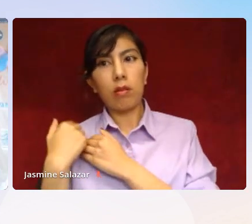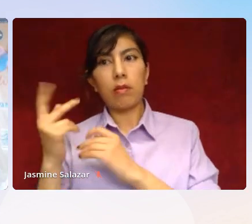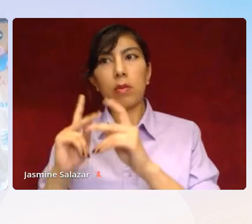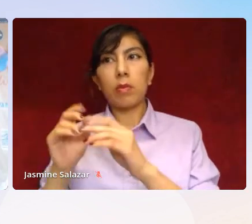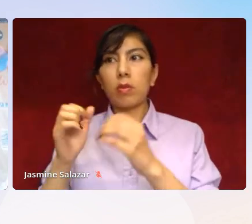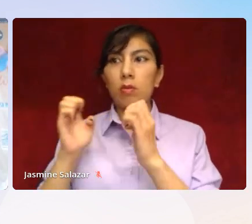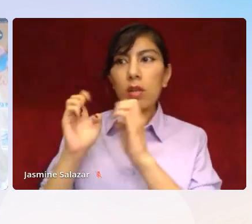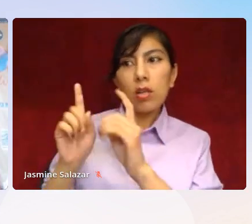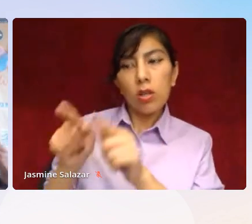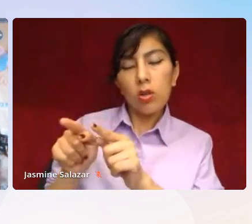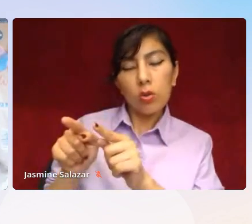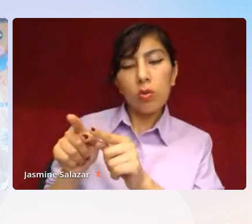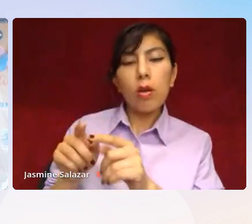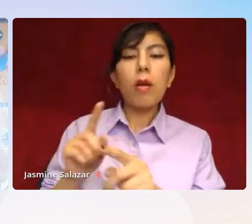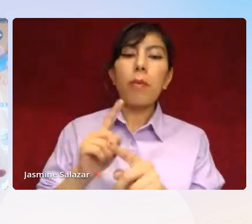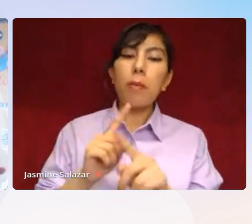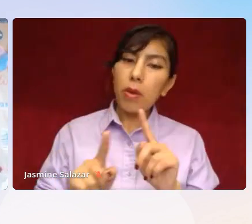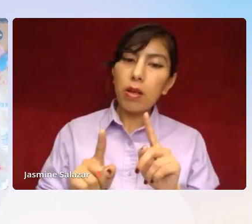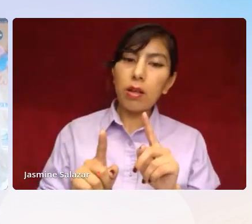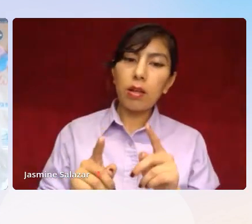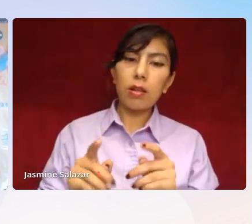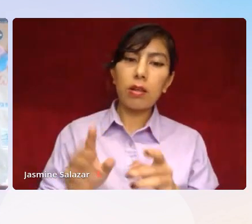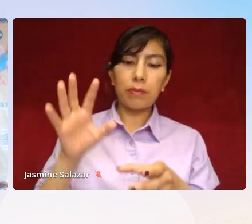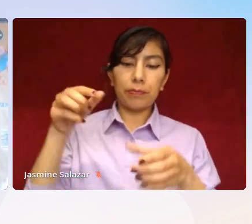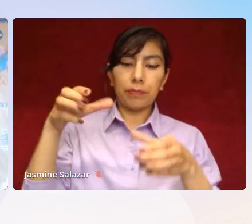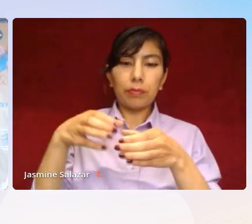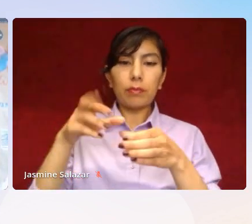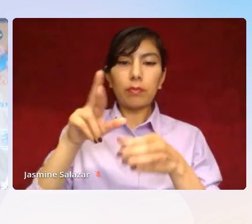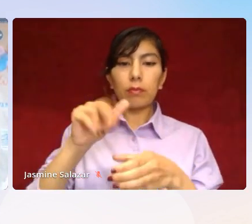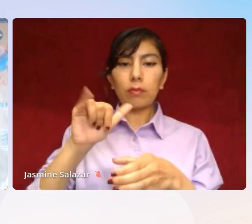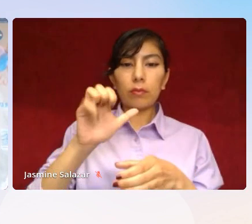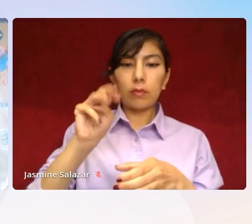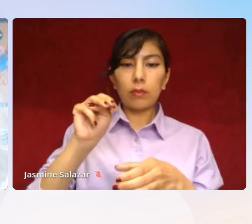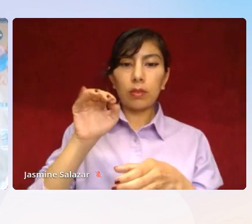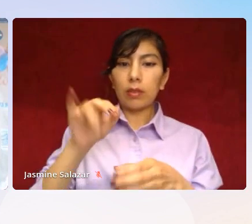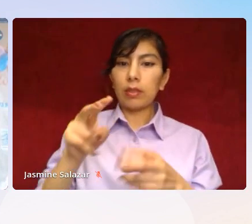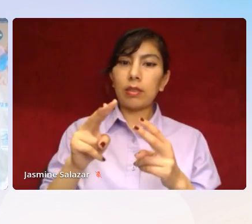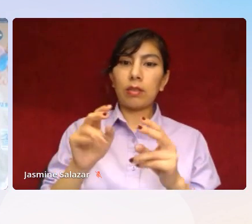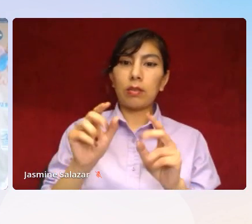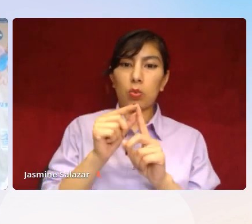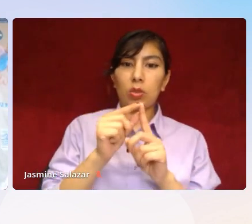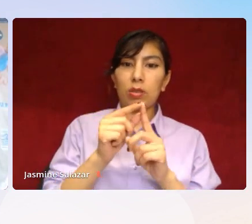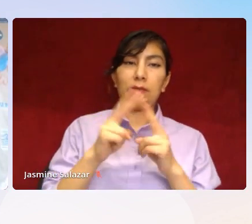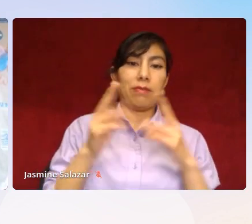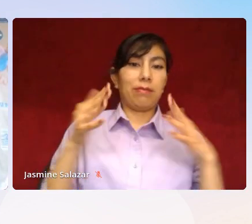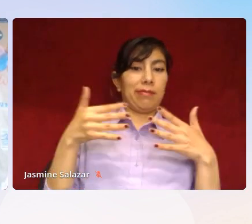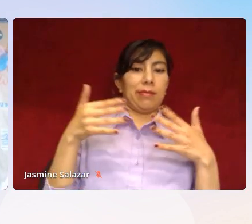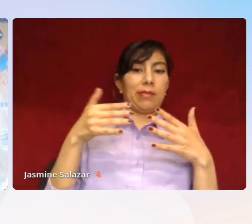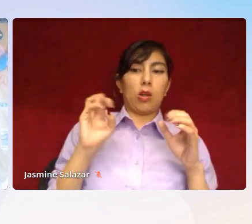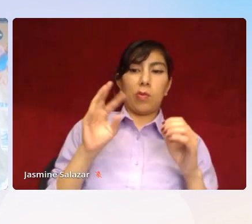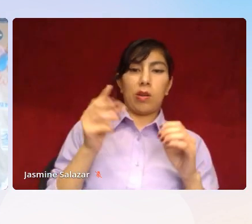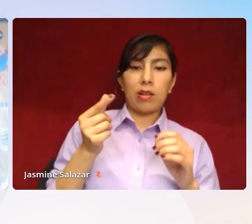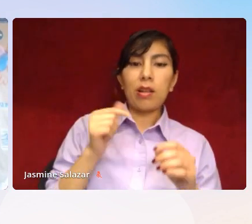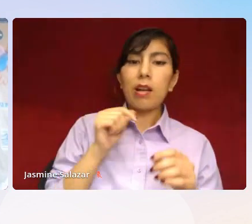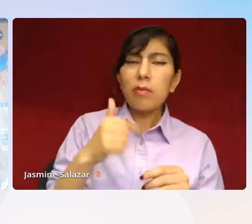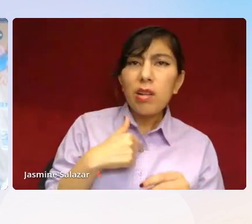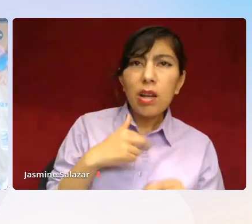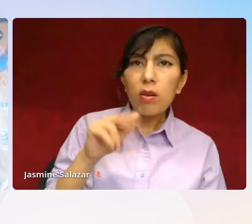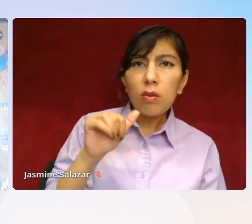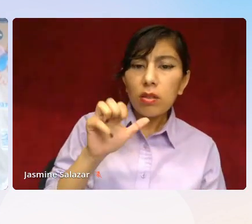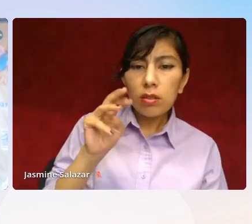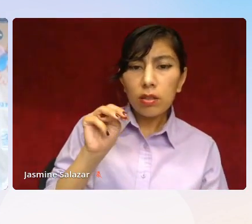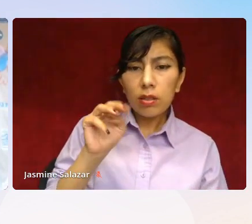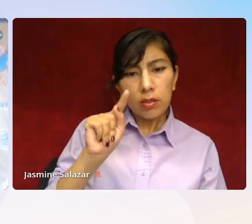But also, I think we, racism has become like a really scary word. Like, oh my gosh, I'm not racist. I'm